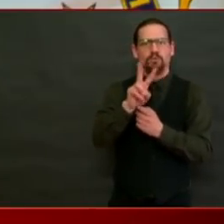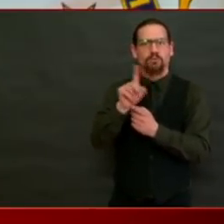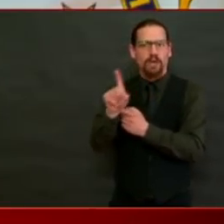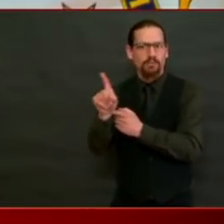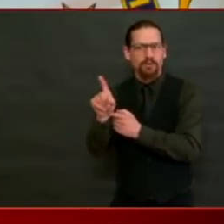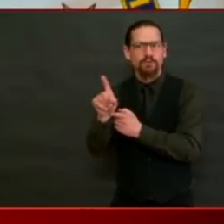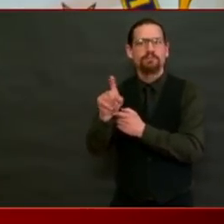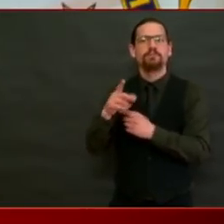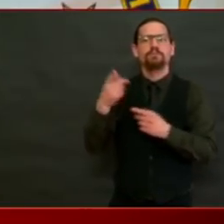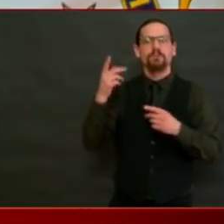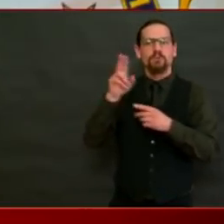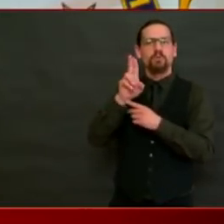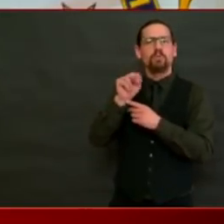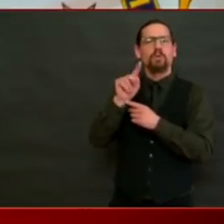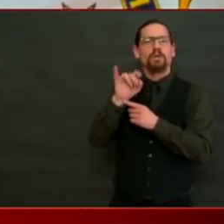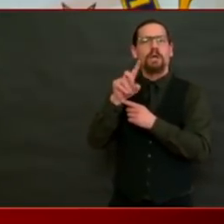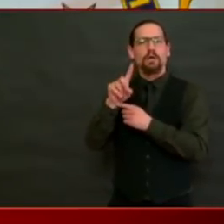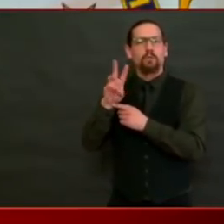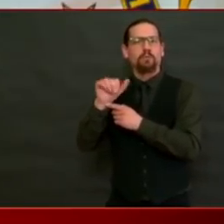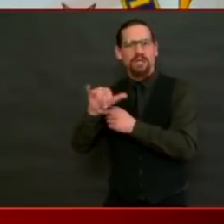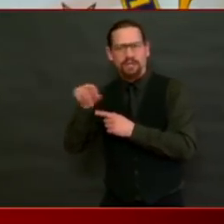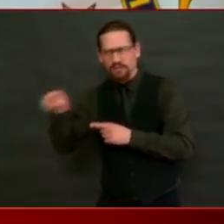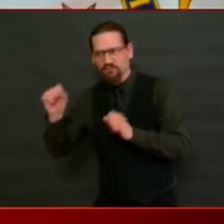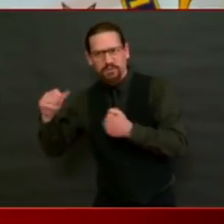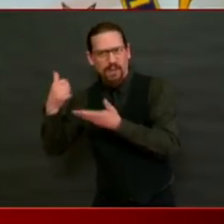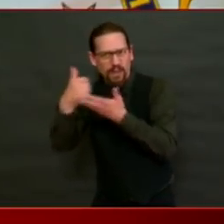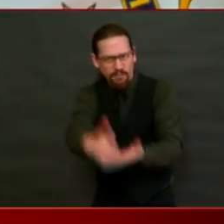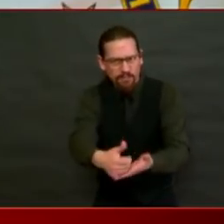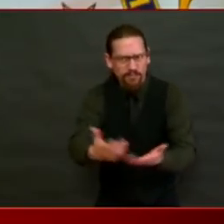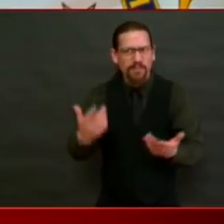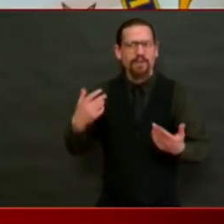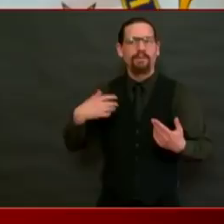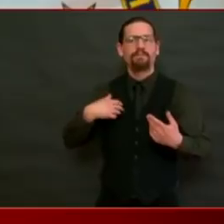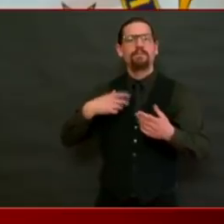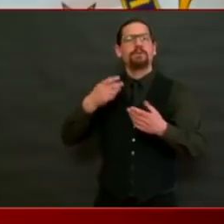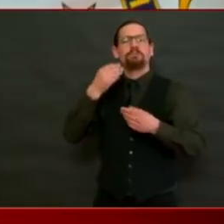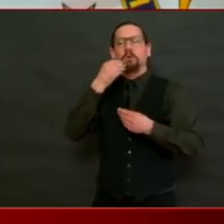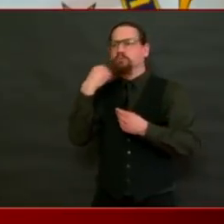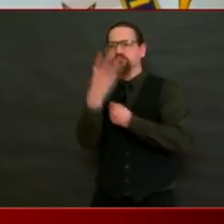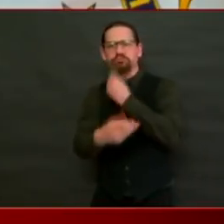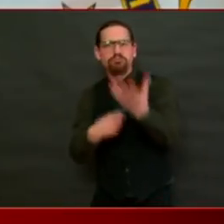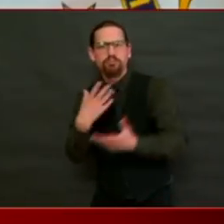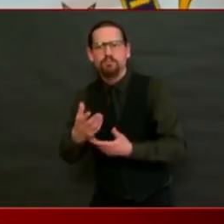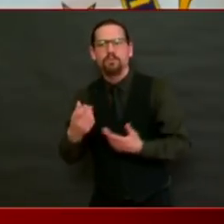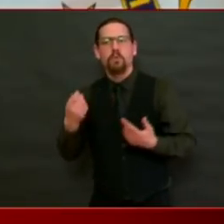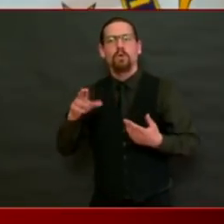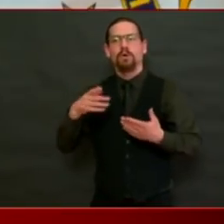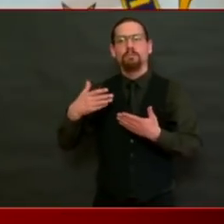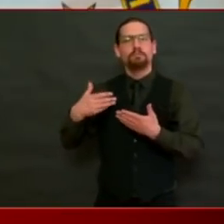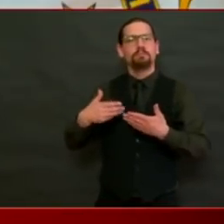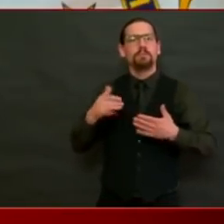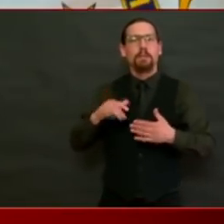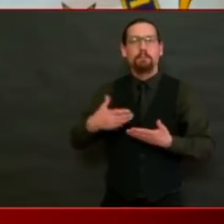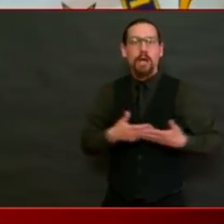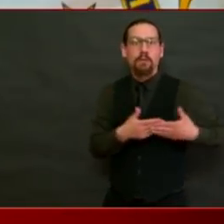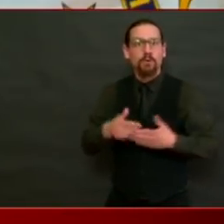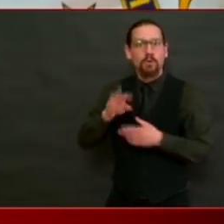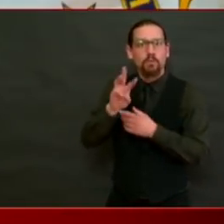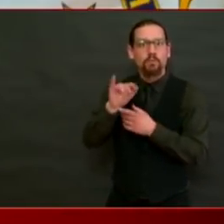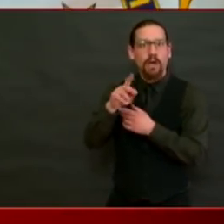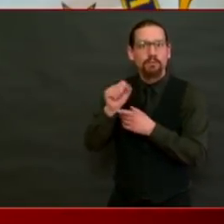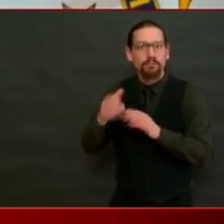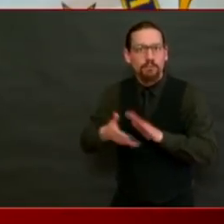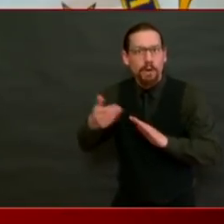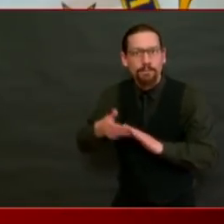resources for folks for extra food, extra wipes, extra disinfectant, and we want to make sure we obviously